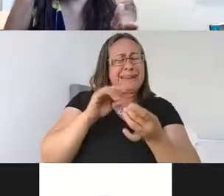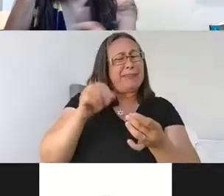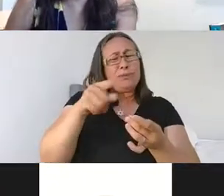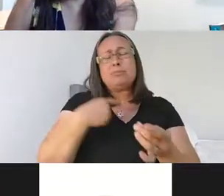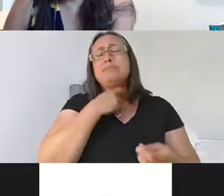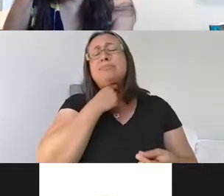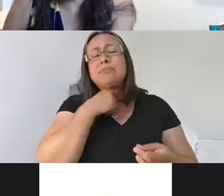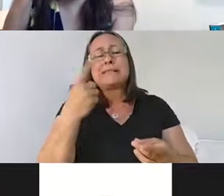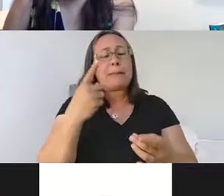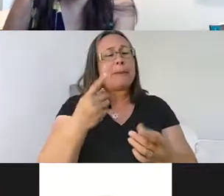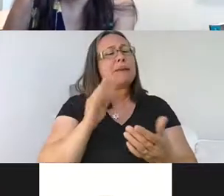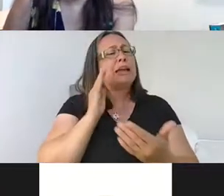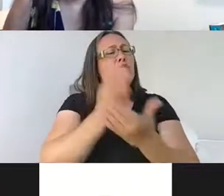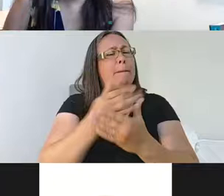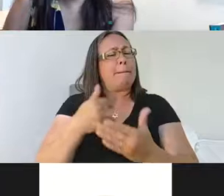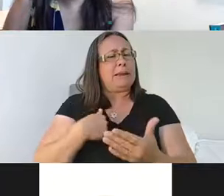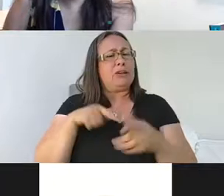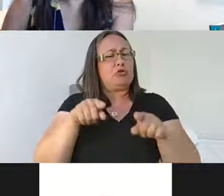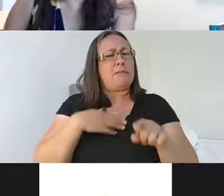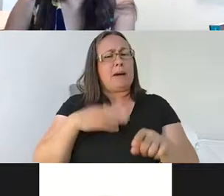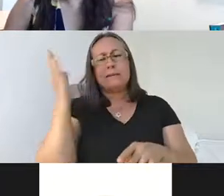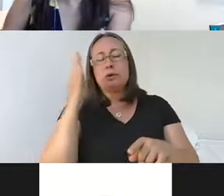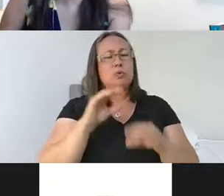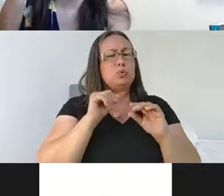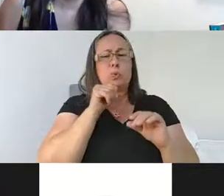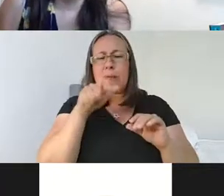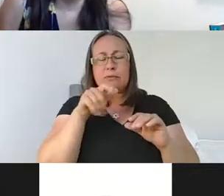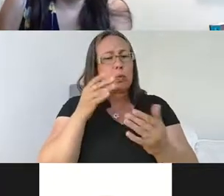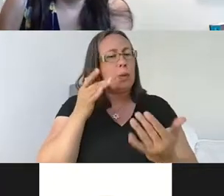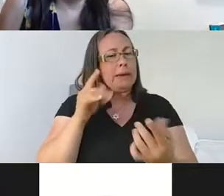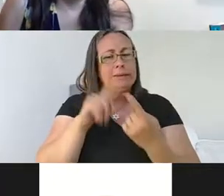if you guys have any questions. No need to wait till the end.